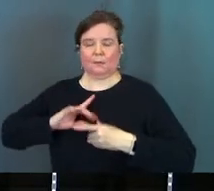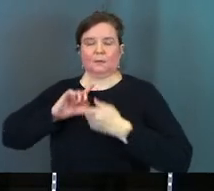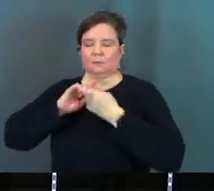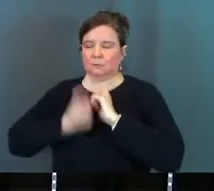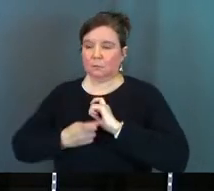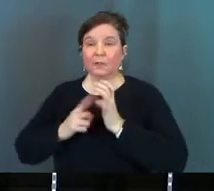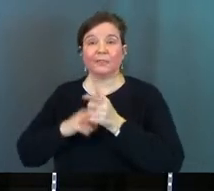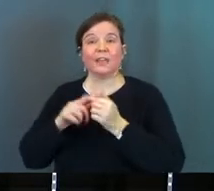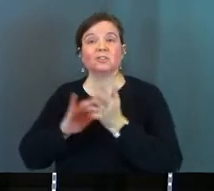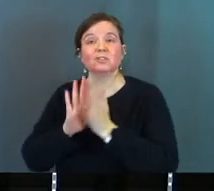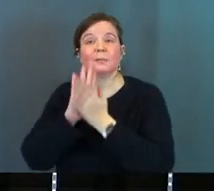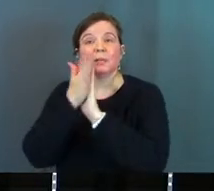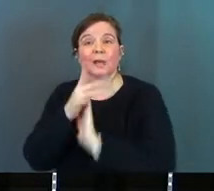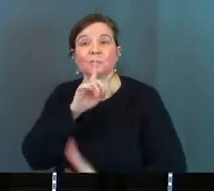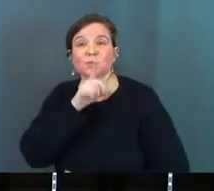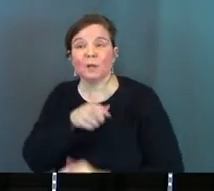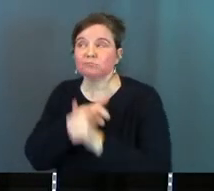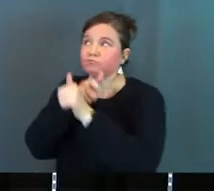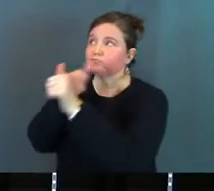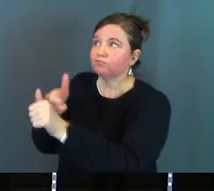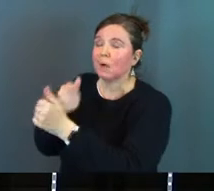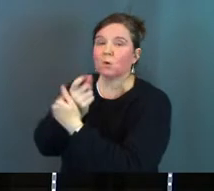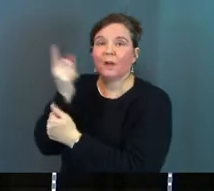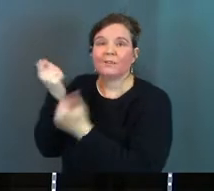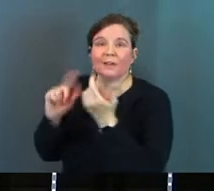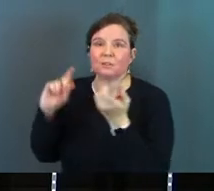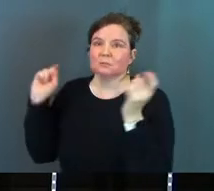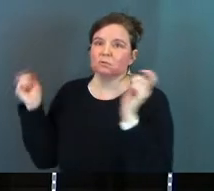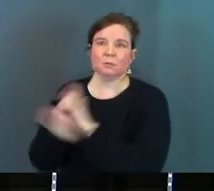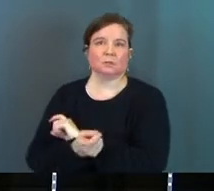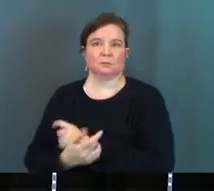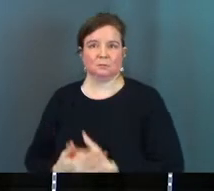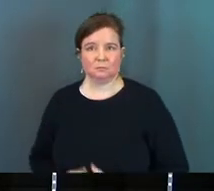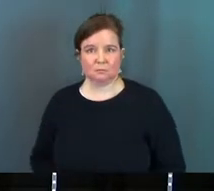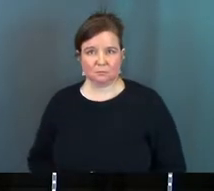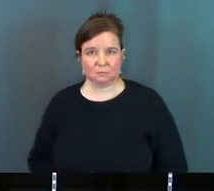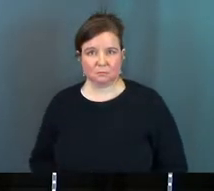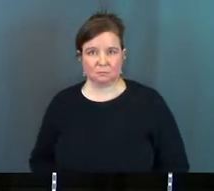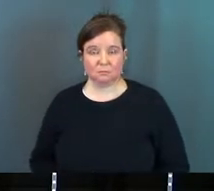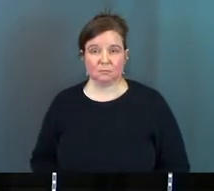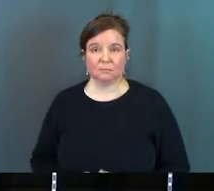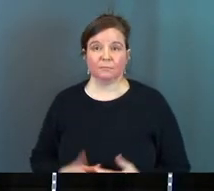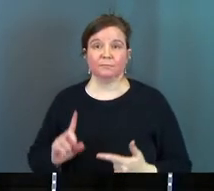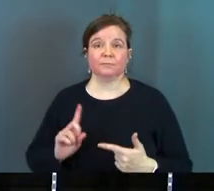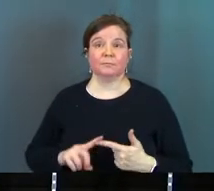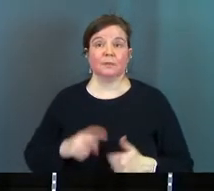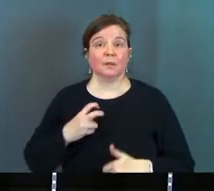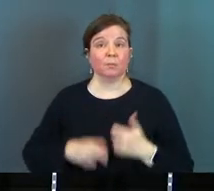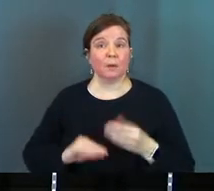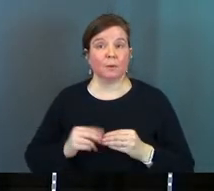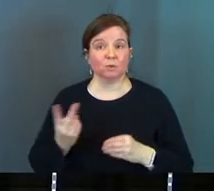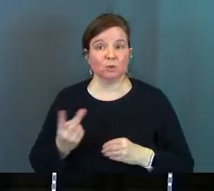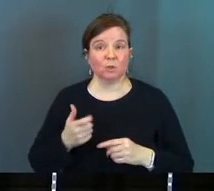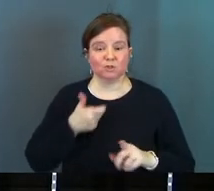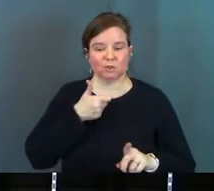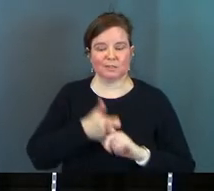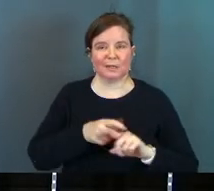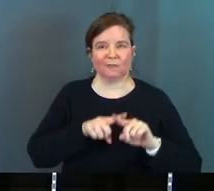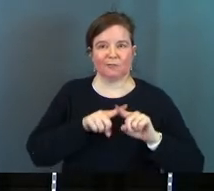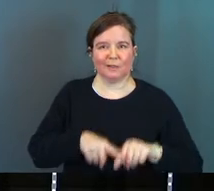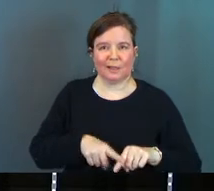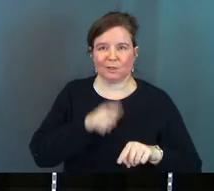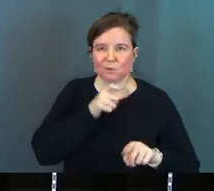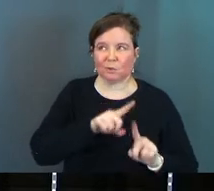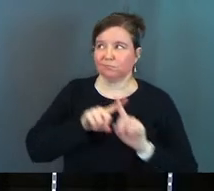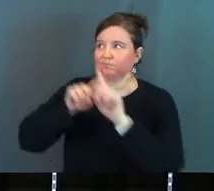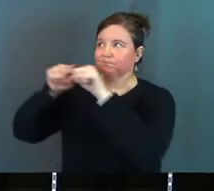Jesus becomes real and you love him and everything starts to change. Issue number two is you're self-reliant and you're not